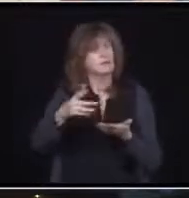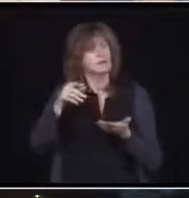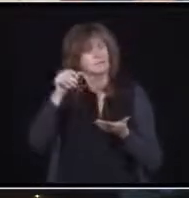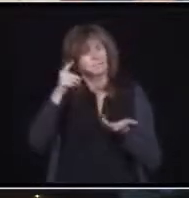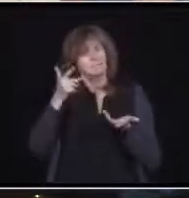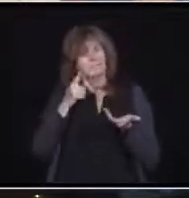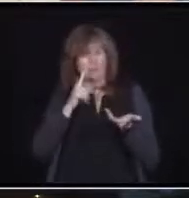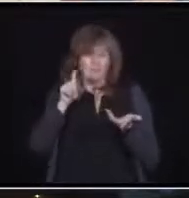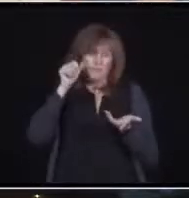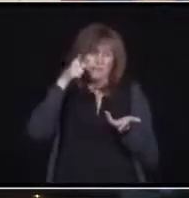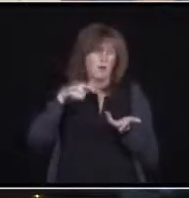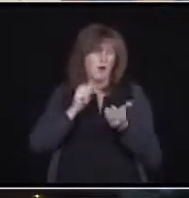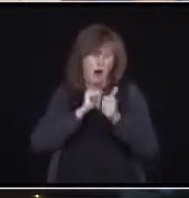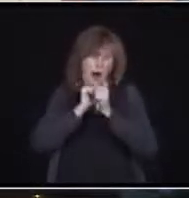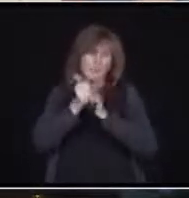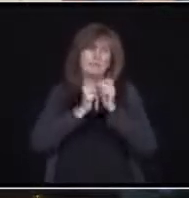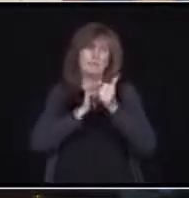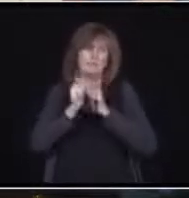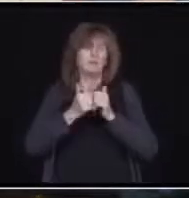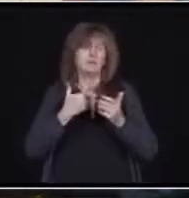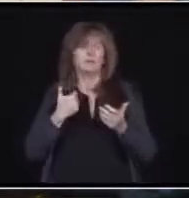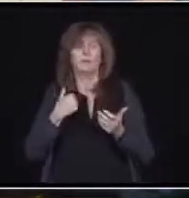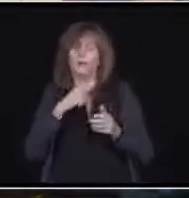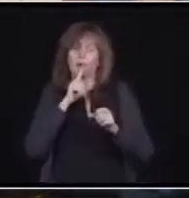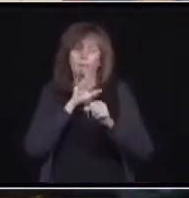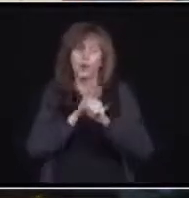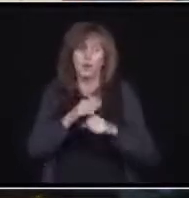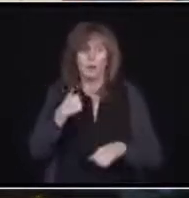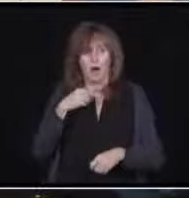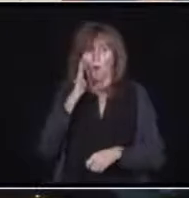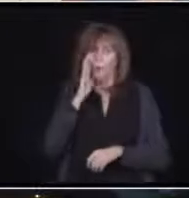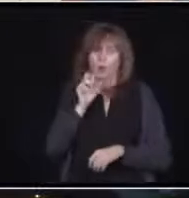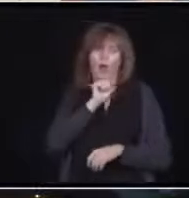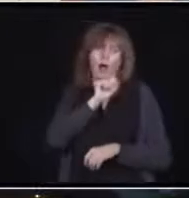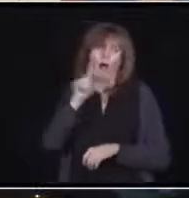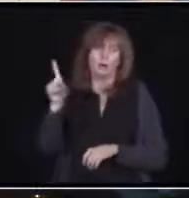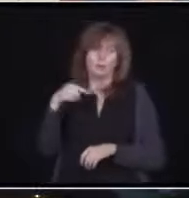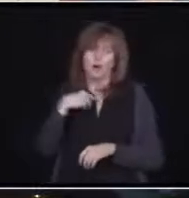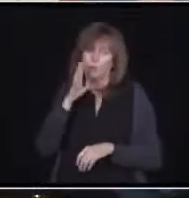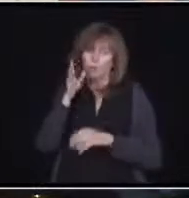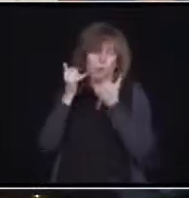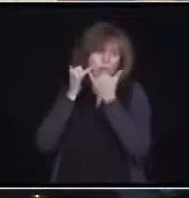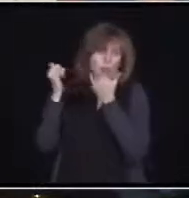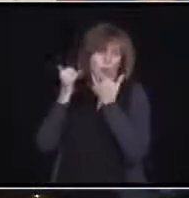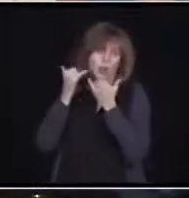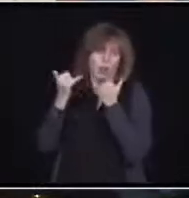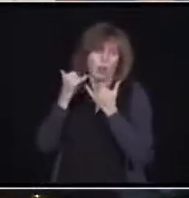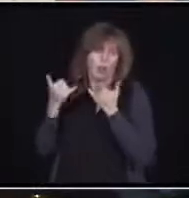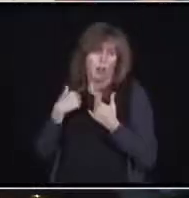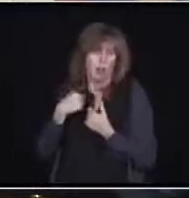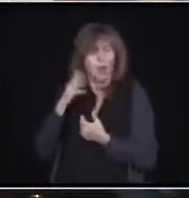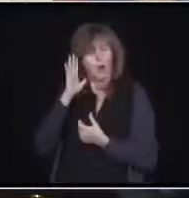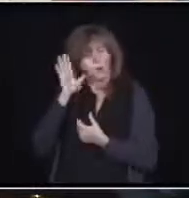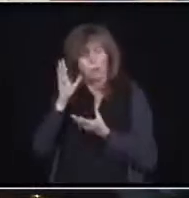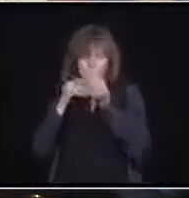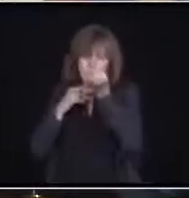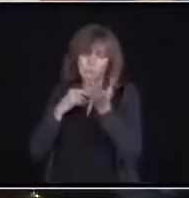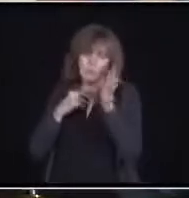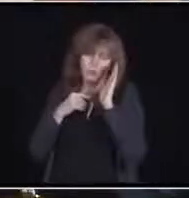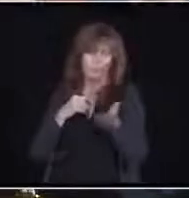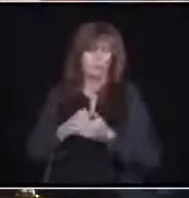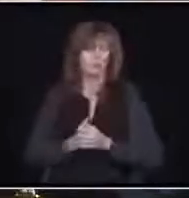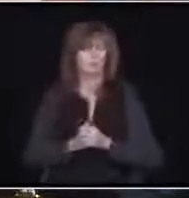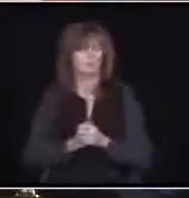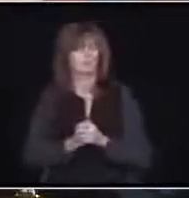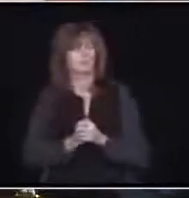So I will ask. I promise you. I will make the calls and get back to you on an answer. OK, thank you everyone. Thank you so